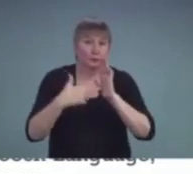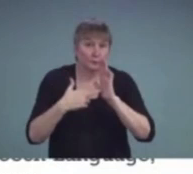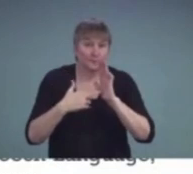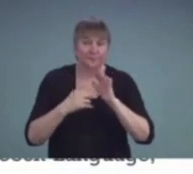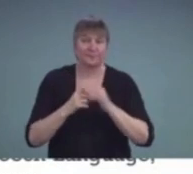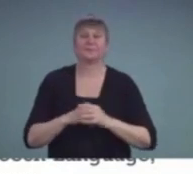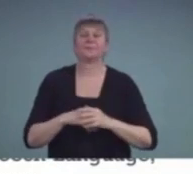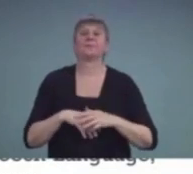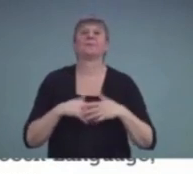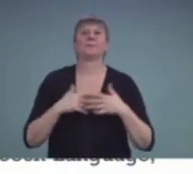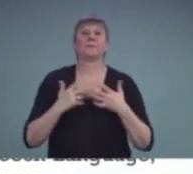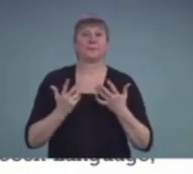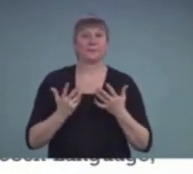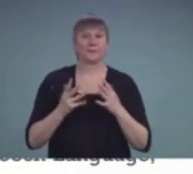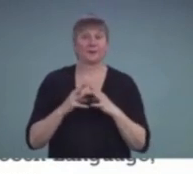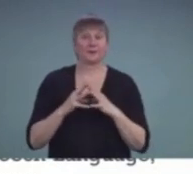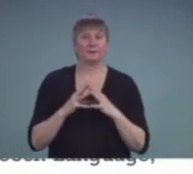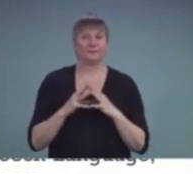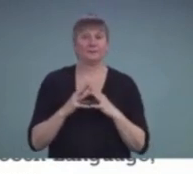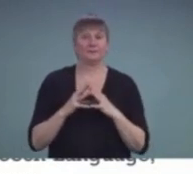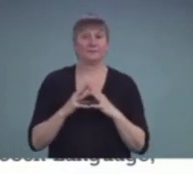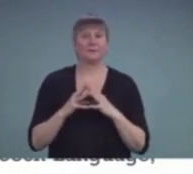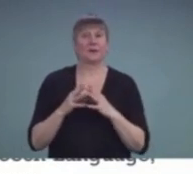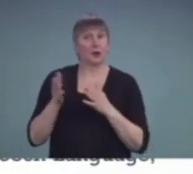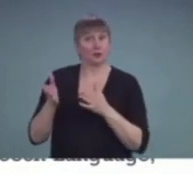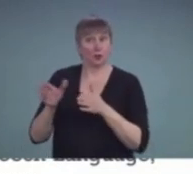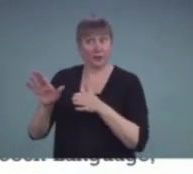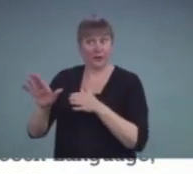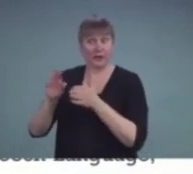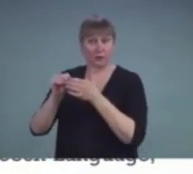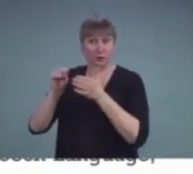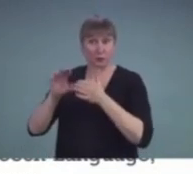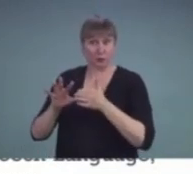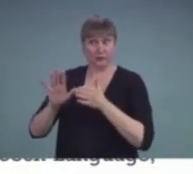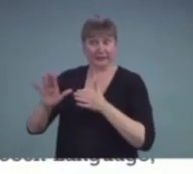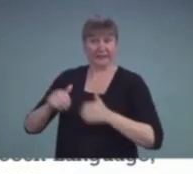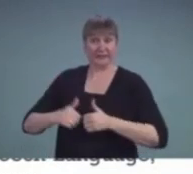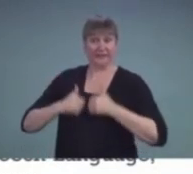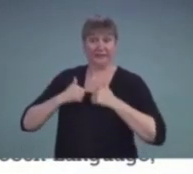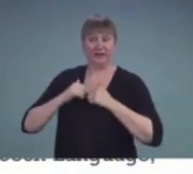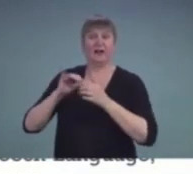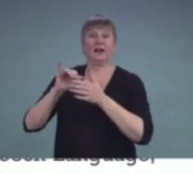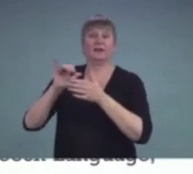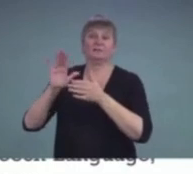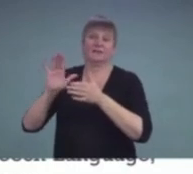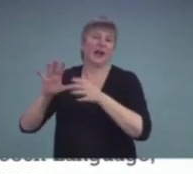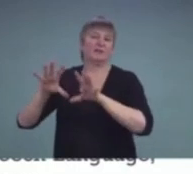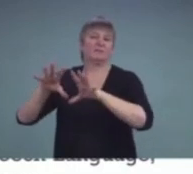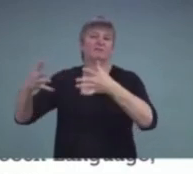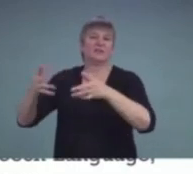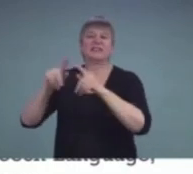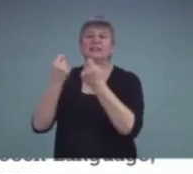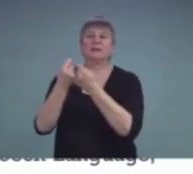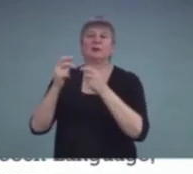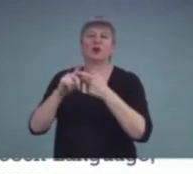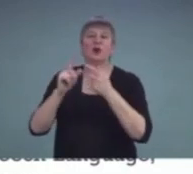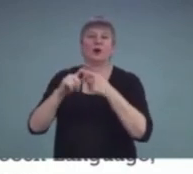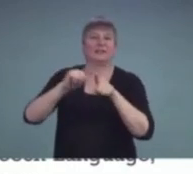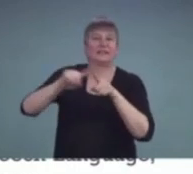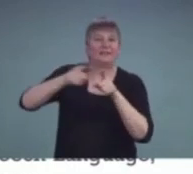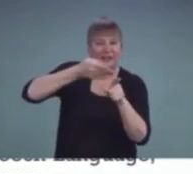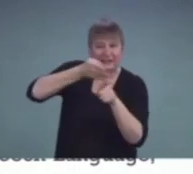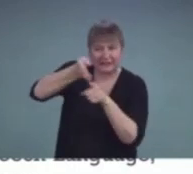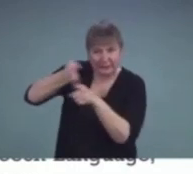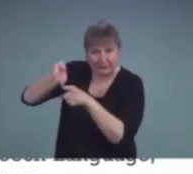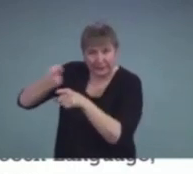where this student resided, they called it a multidisciplinary educational team that comes together to do the assessment